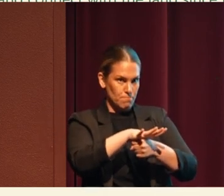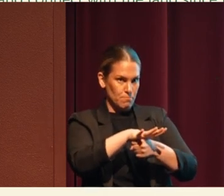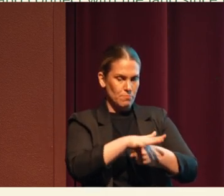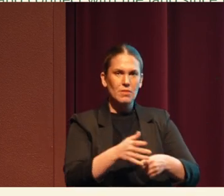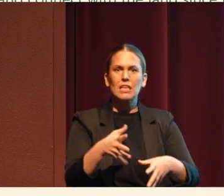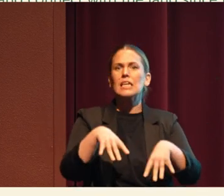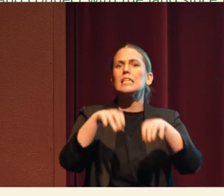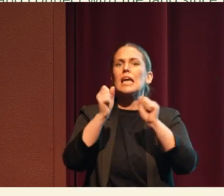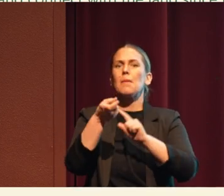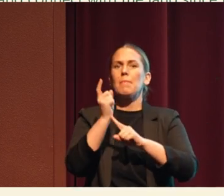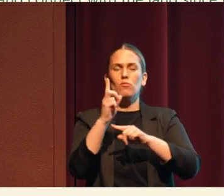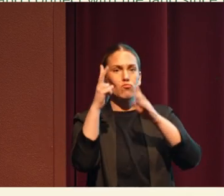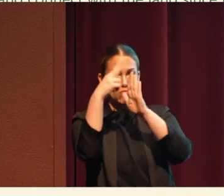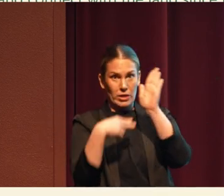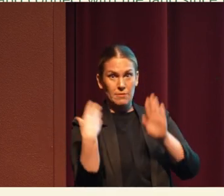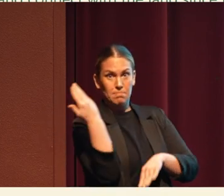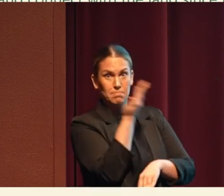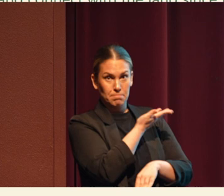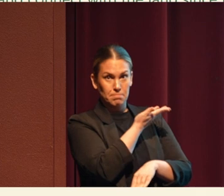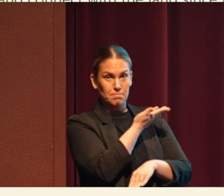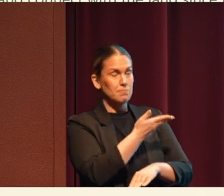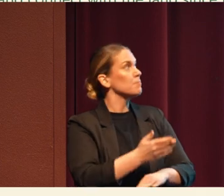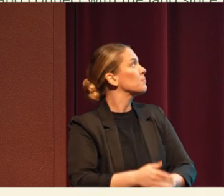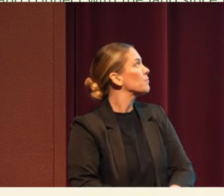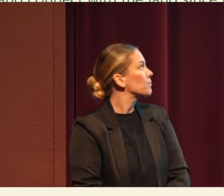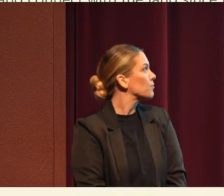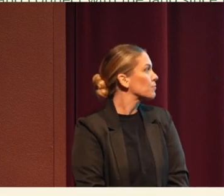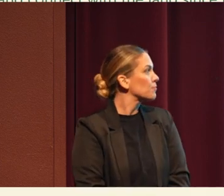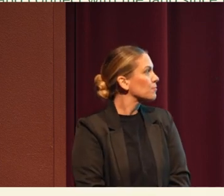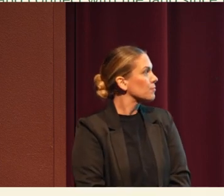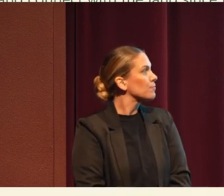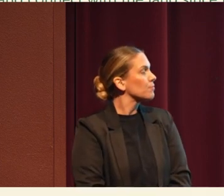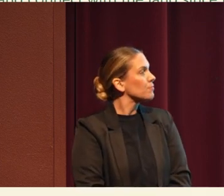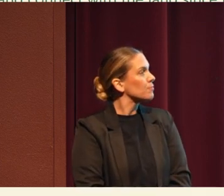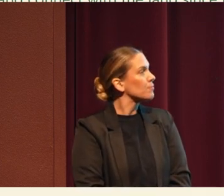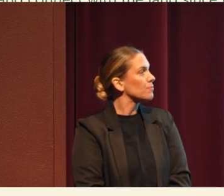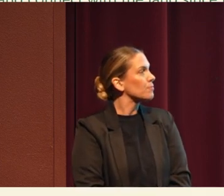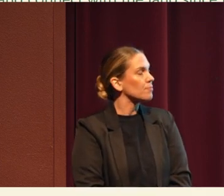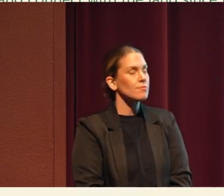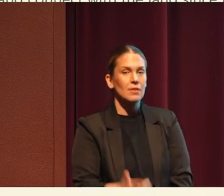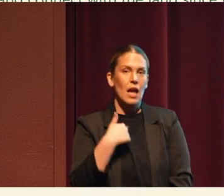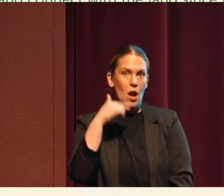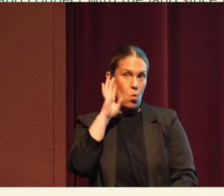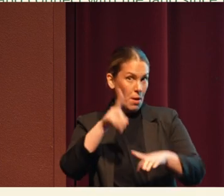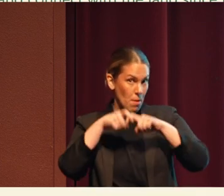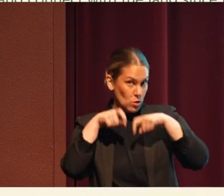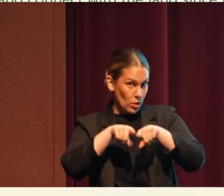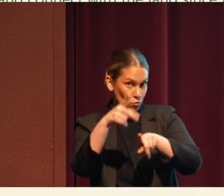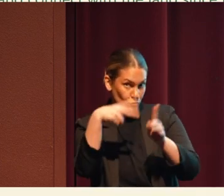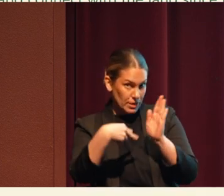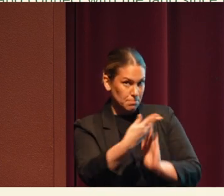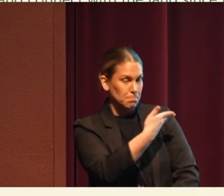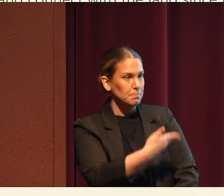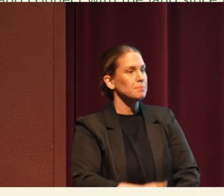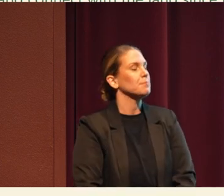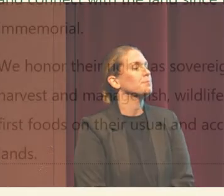a moment here to read our slide to learn a little bit more and I will pause while you do that.